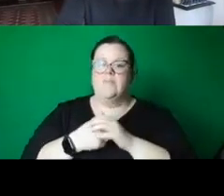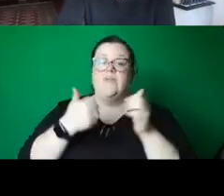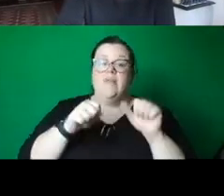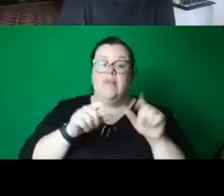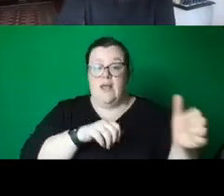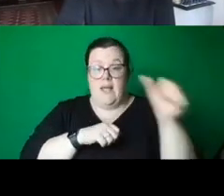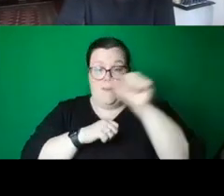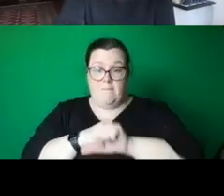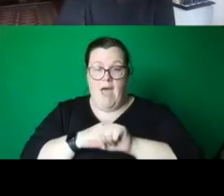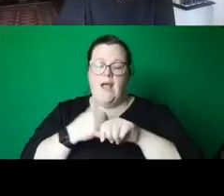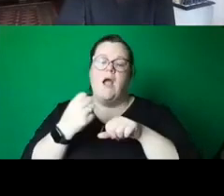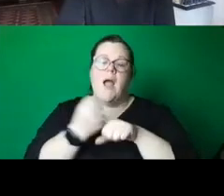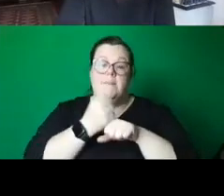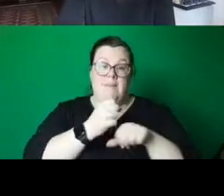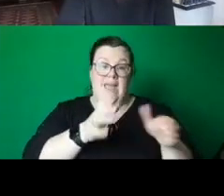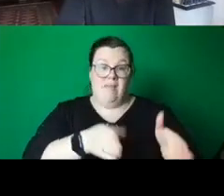and covered them in charcoal.